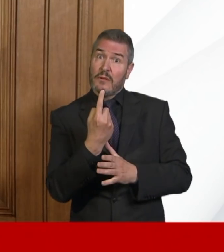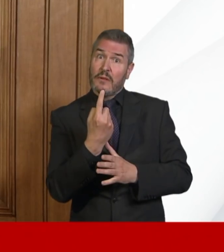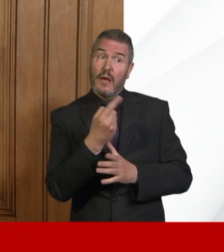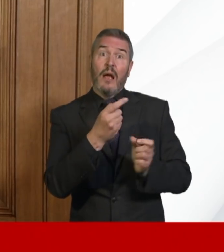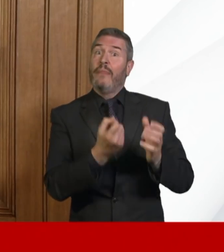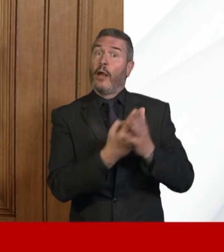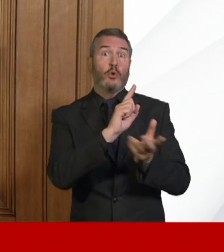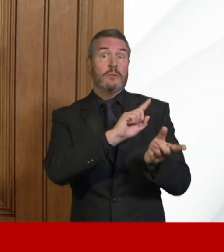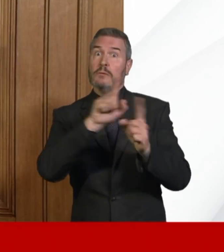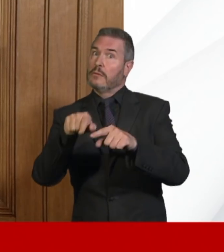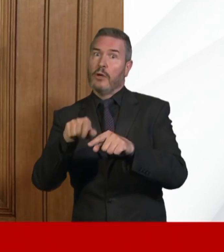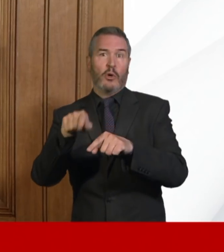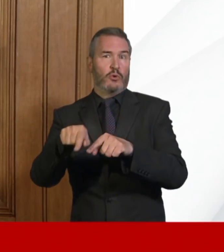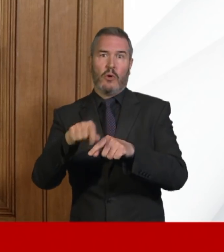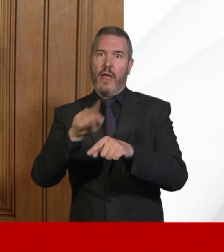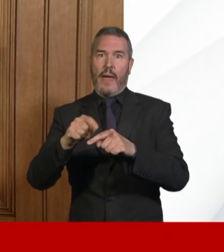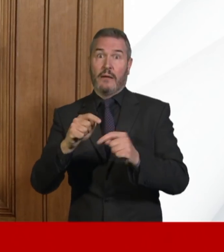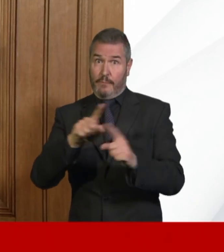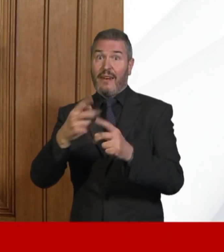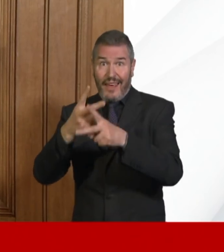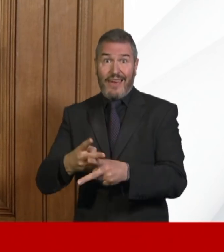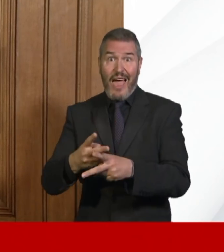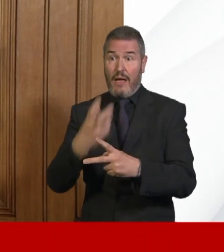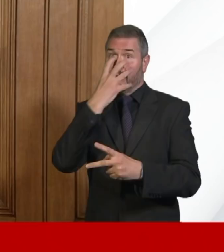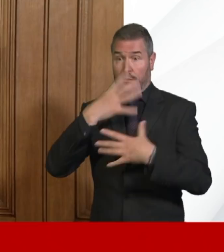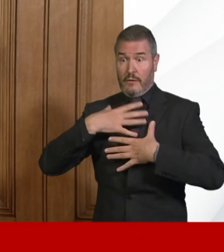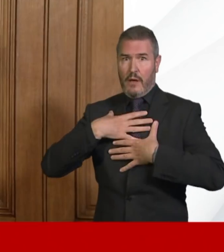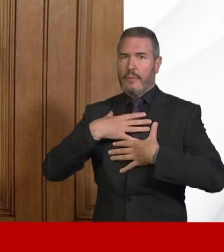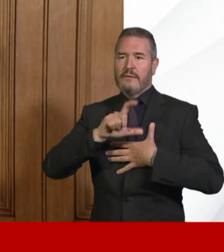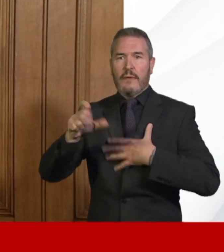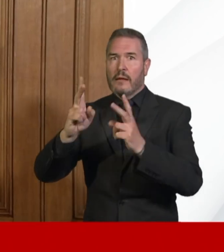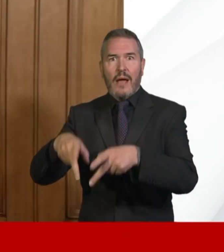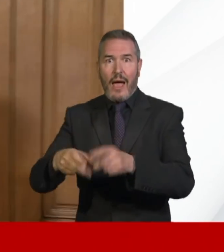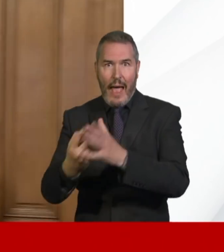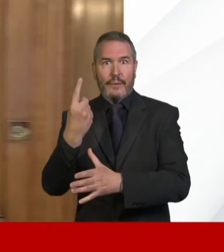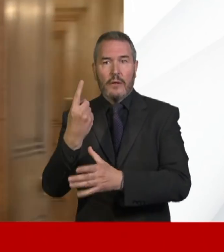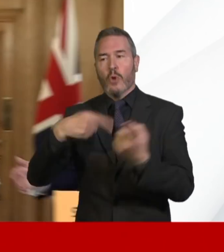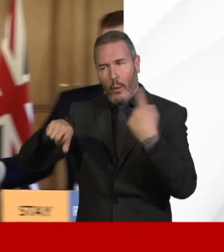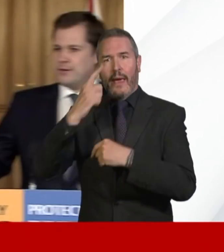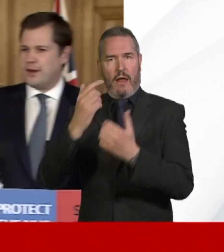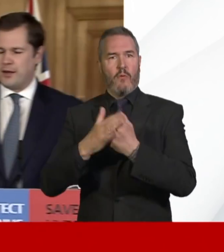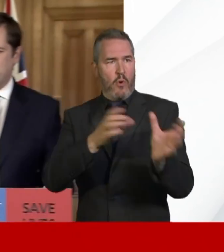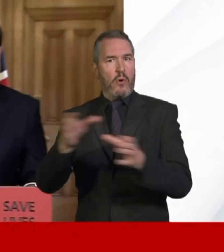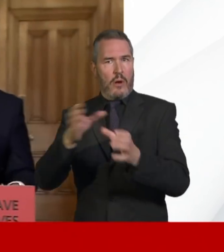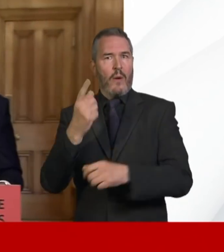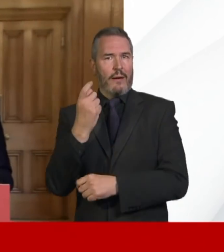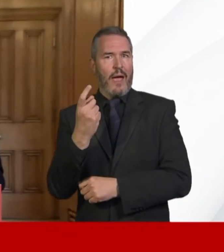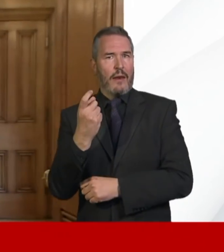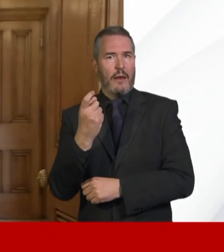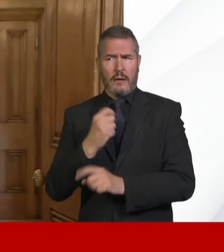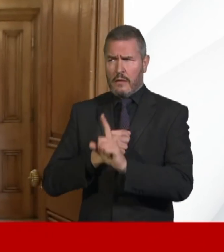not been able to respond to the high quality care that the NHS has provided. Very good. Well, I think